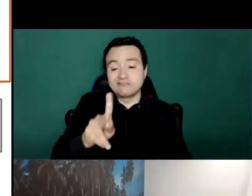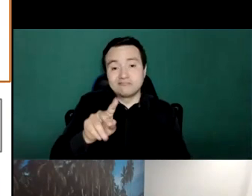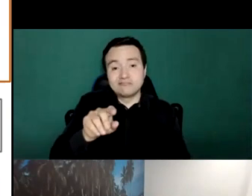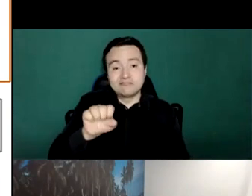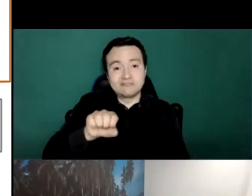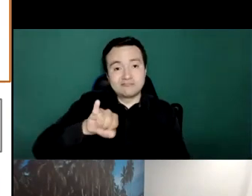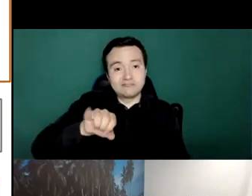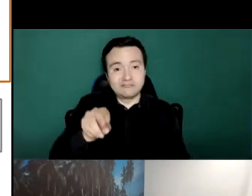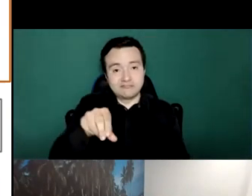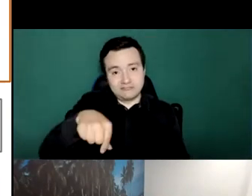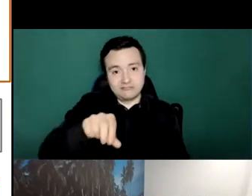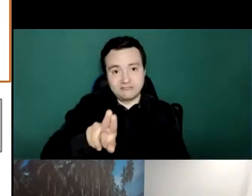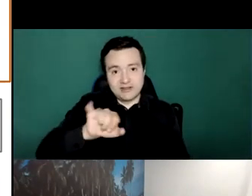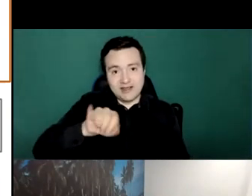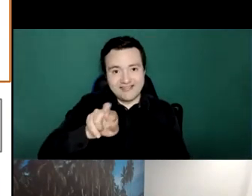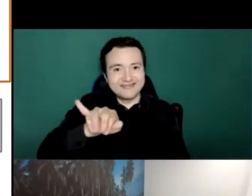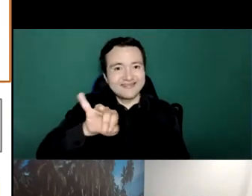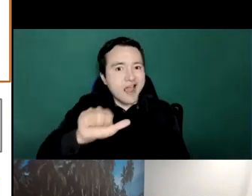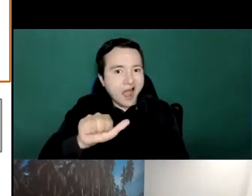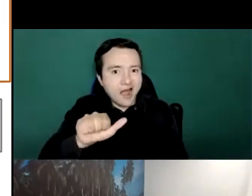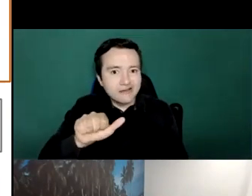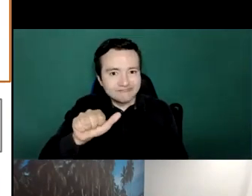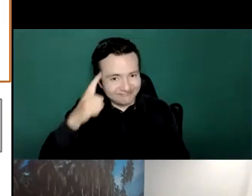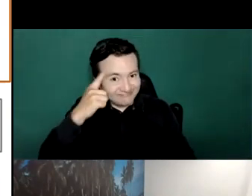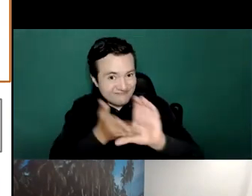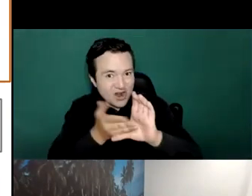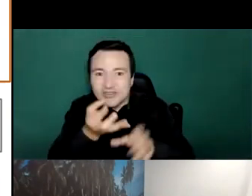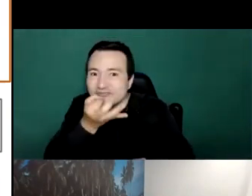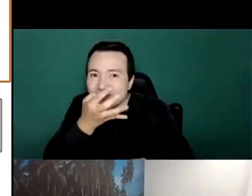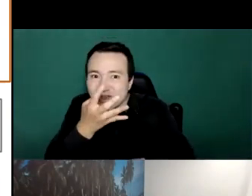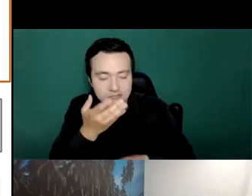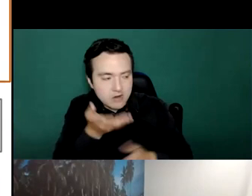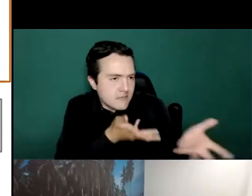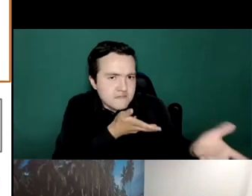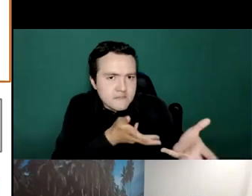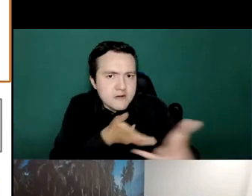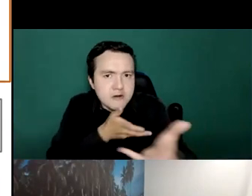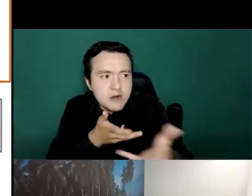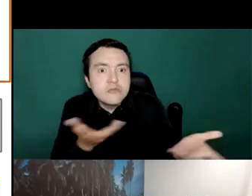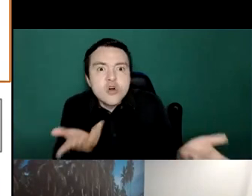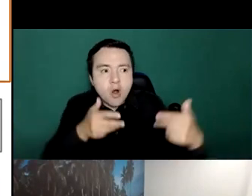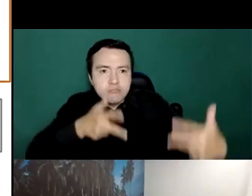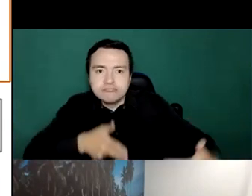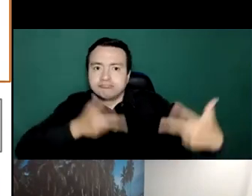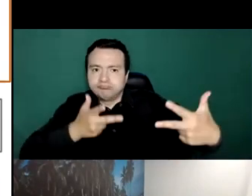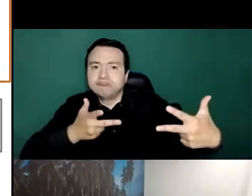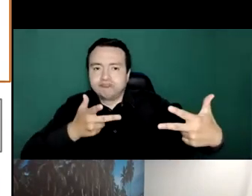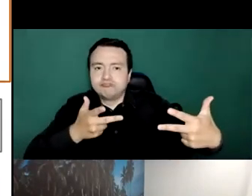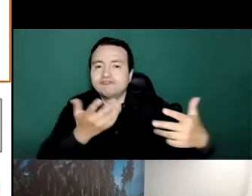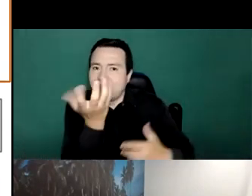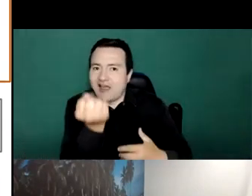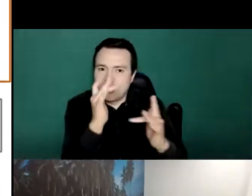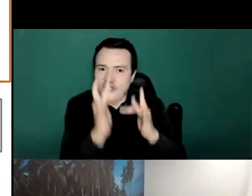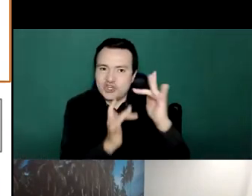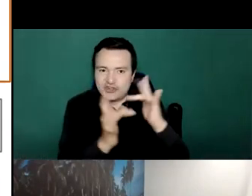psychiatric uh services offered over the telephone tele psychiatric assistance to assist